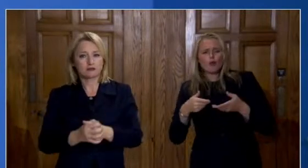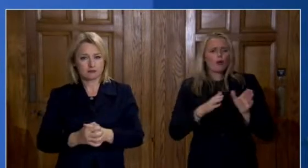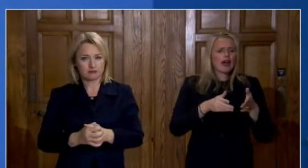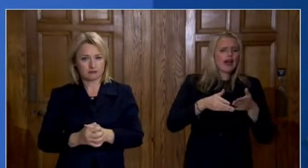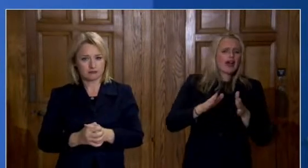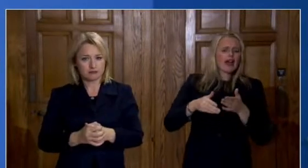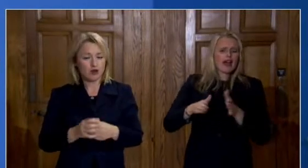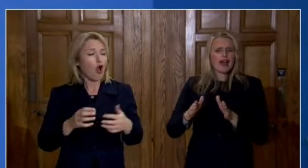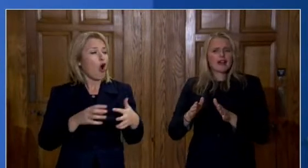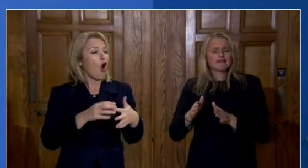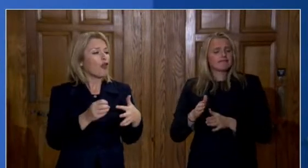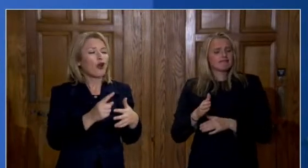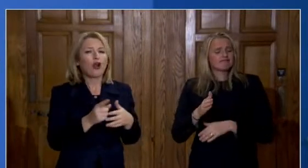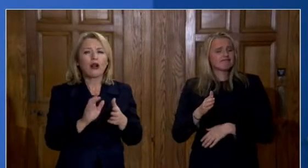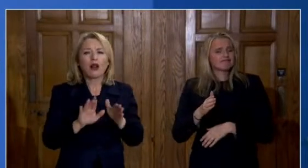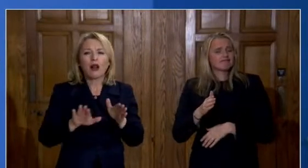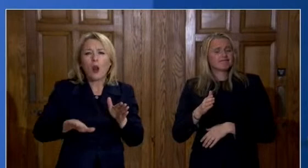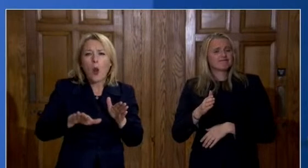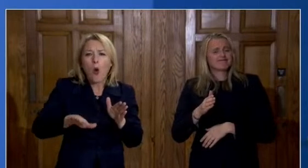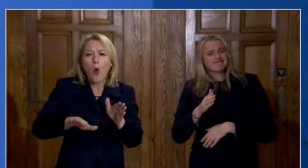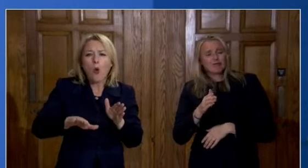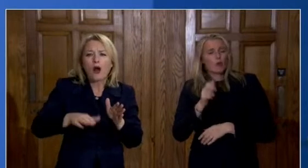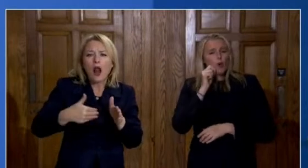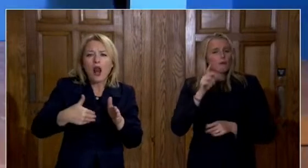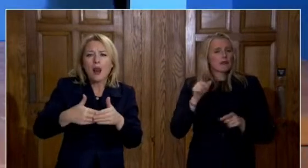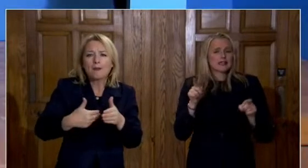are likely to have a lesser effect